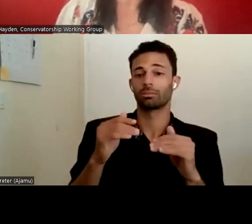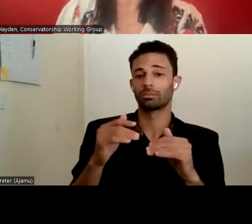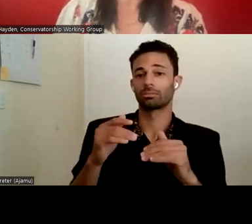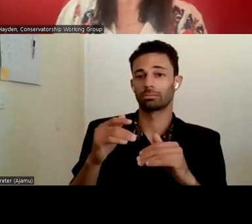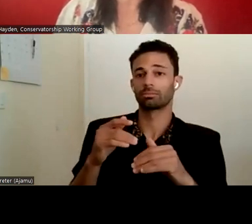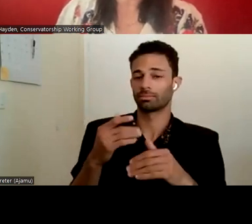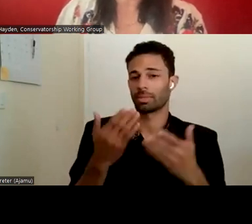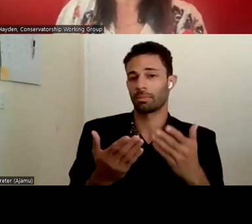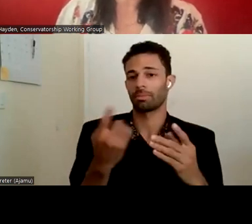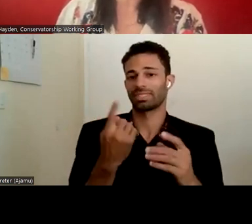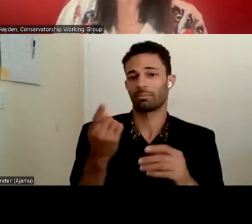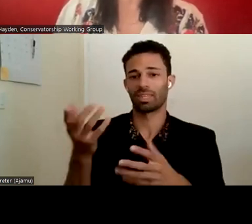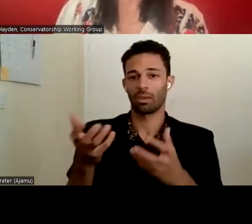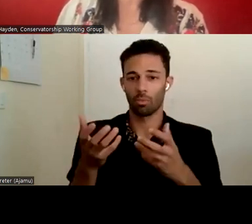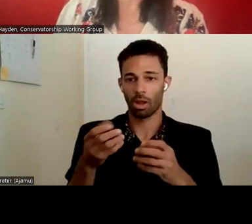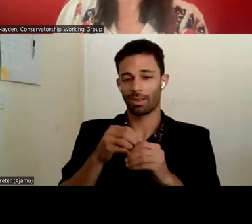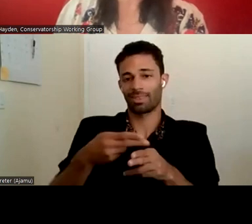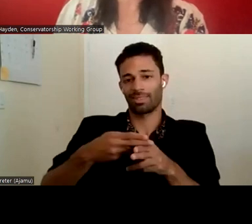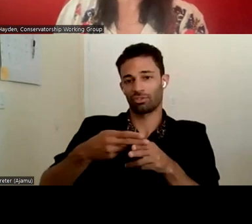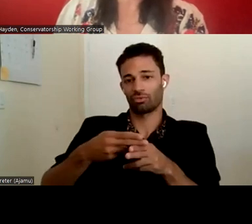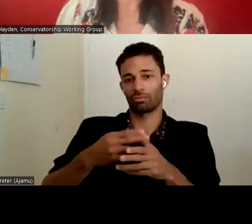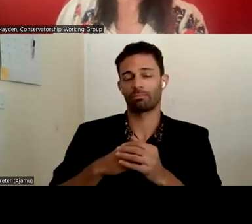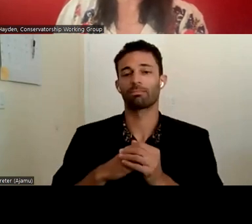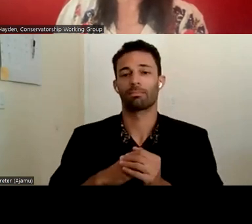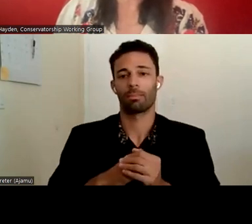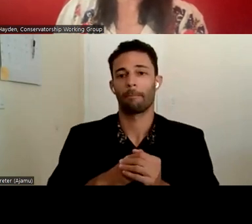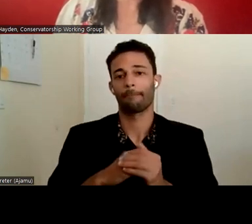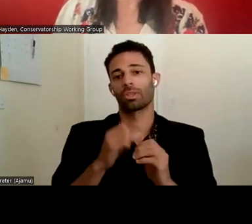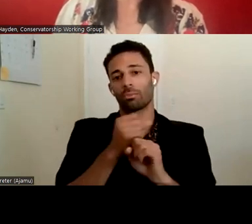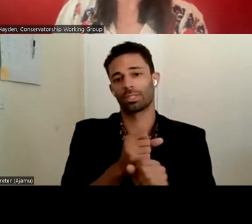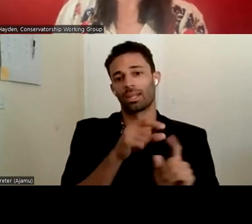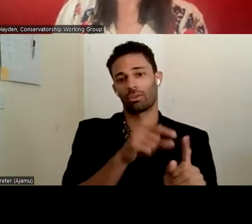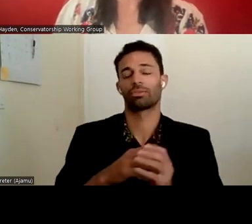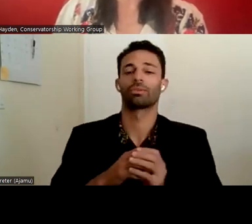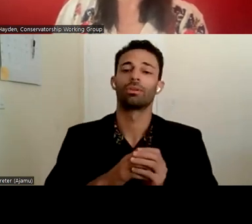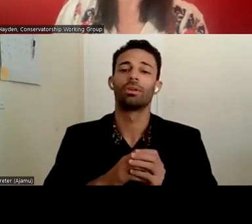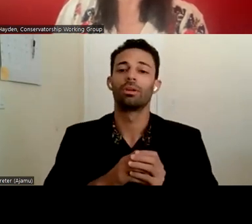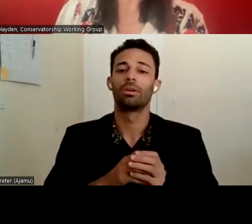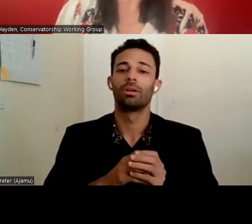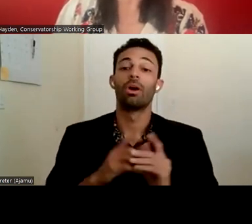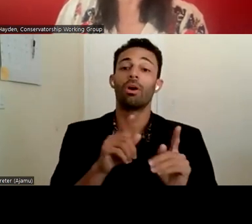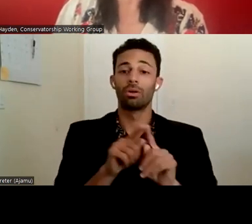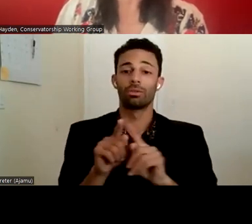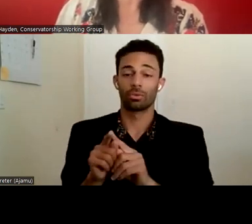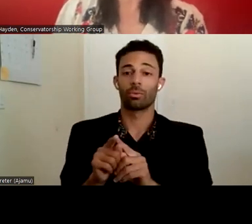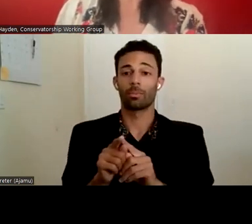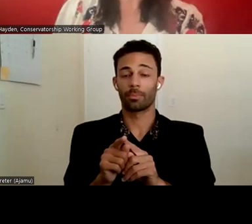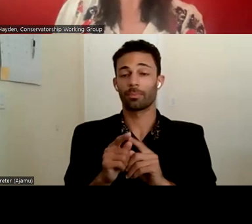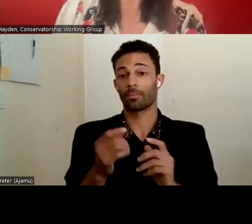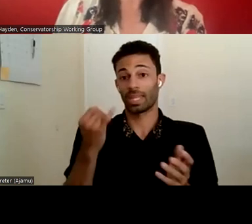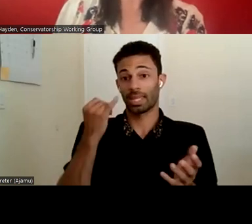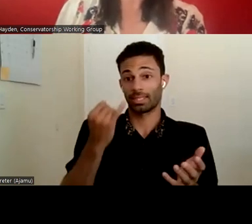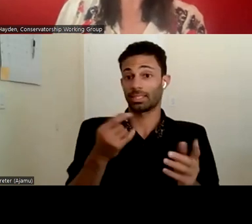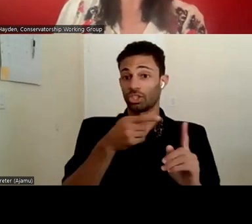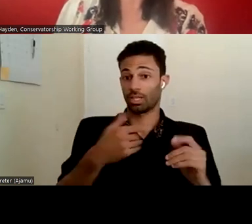they would want in, you know, in the interim, um, to, to protect her. And also the idea that she, she has